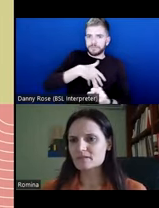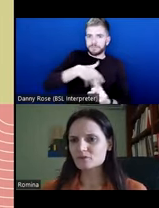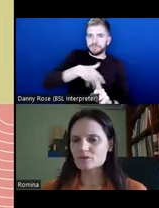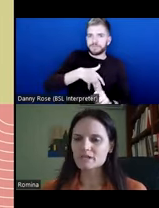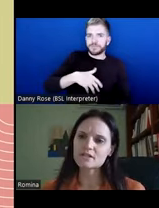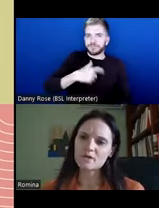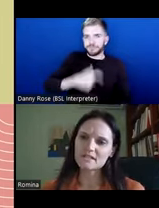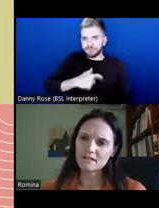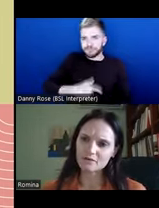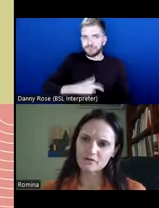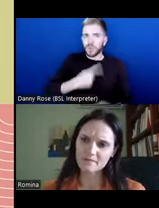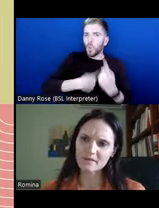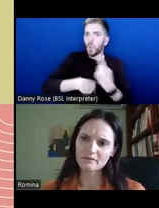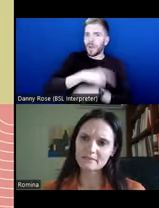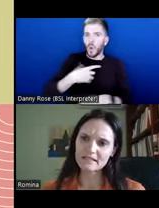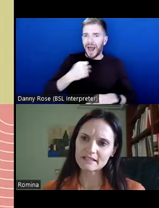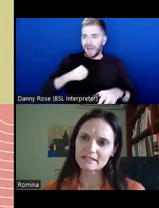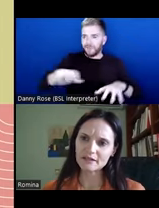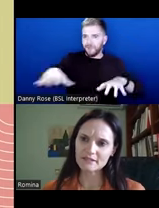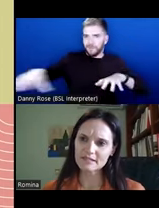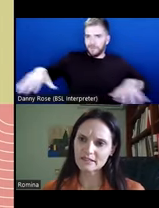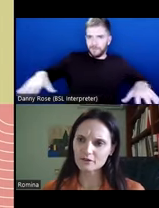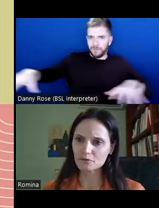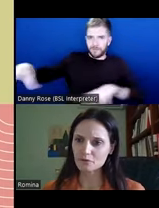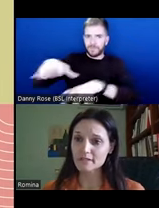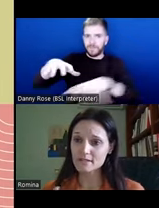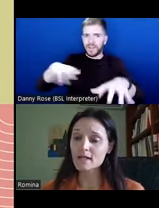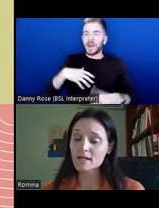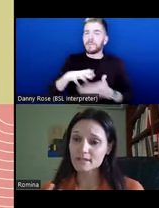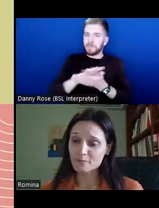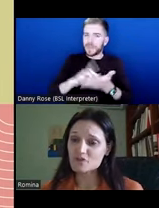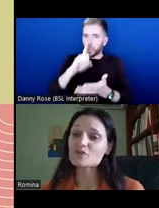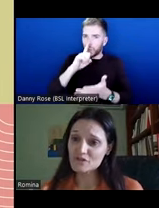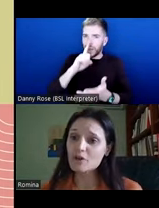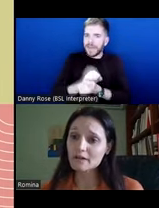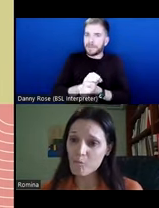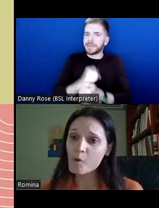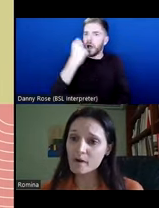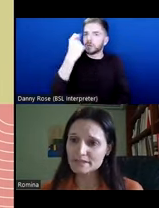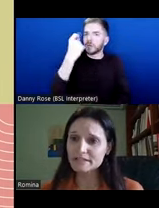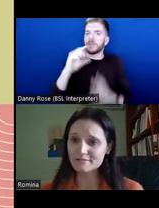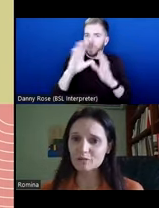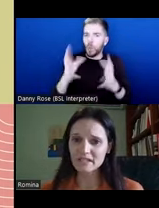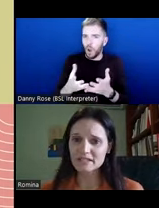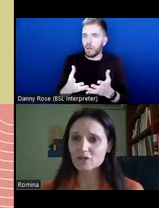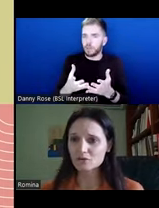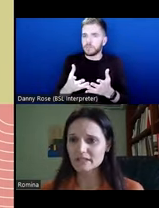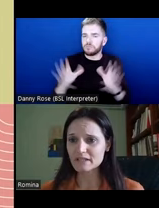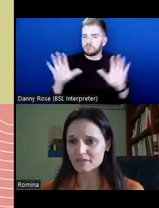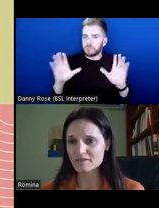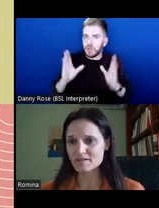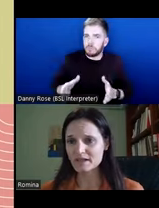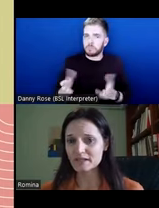epistemologically situated and therefore somehow limited in our understanding of the world is a starting point in developing a